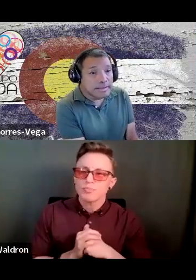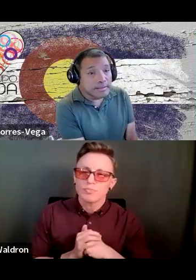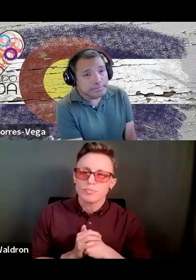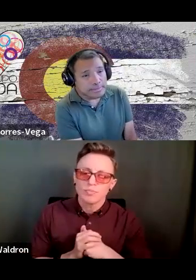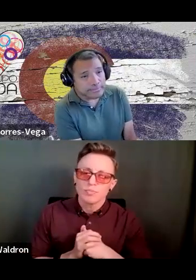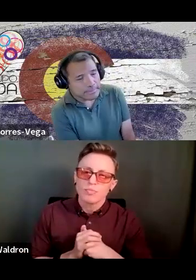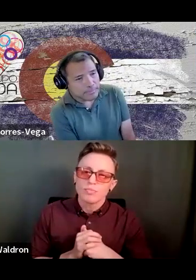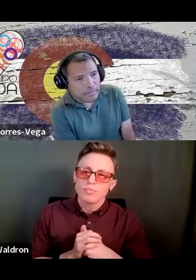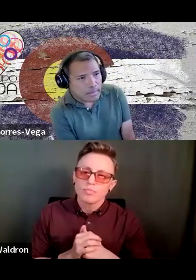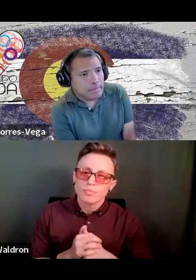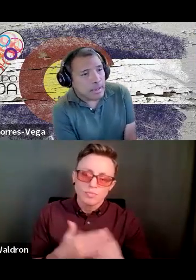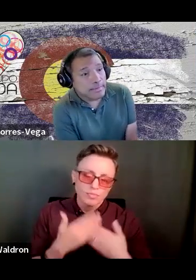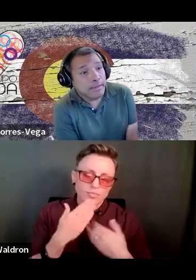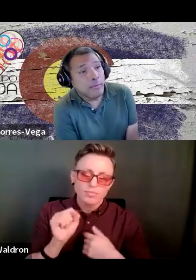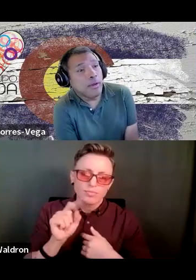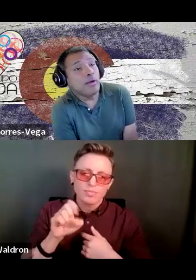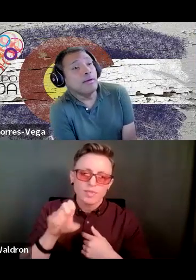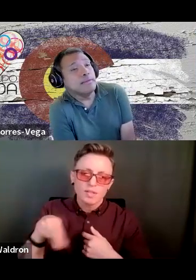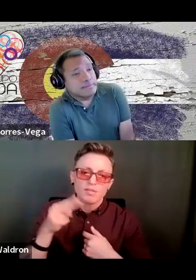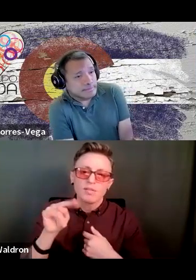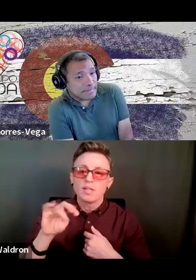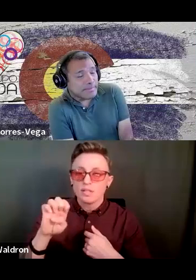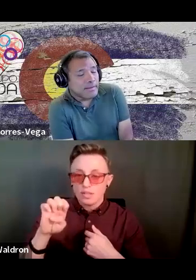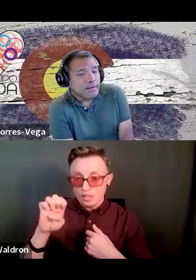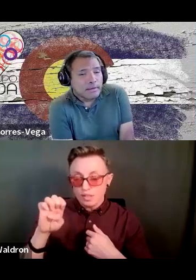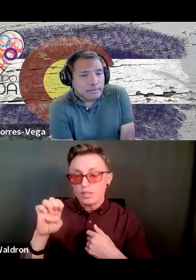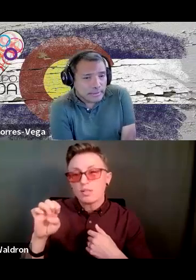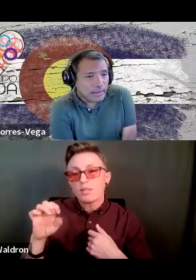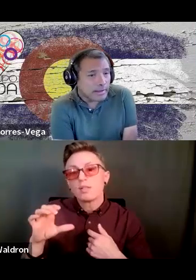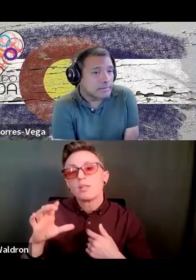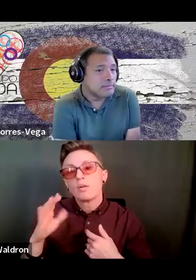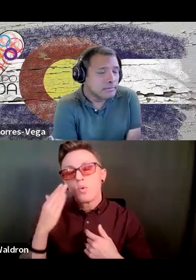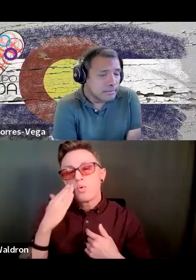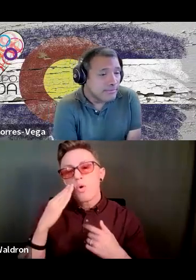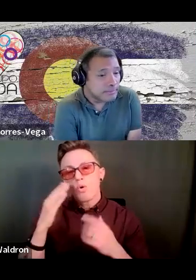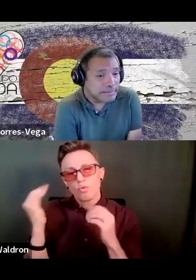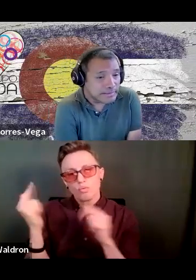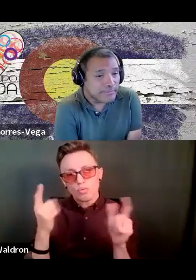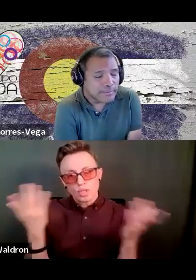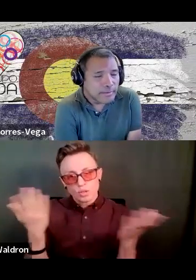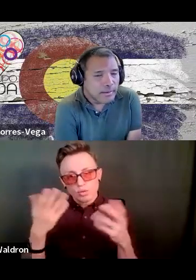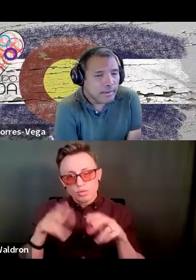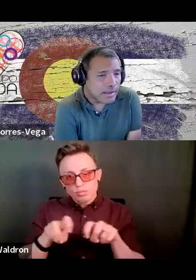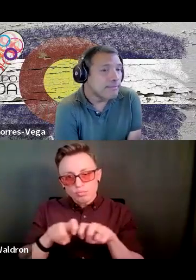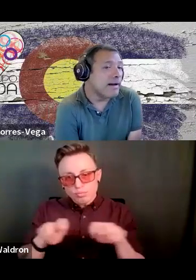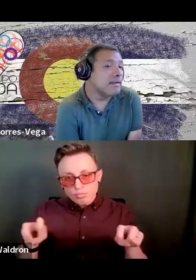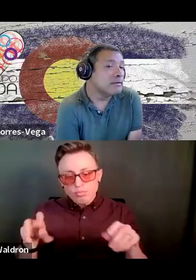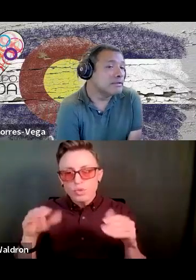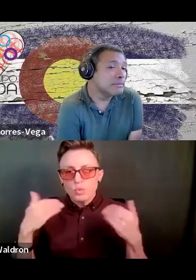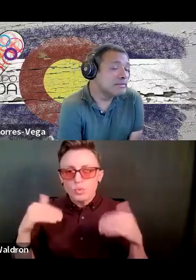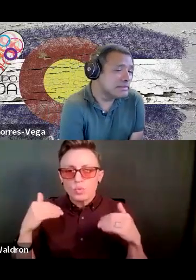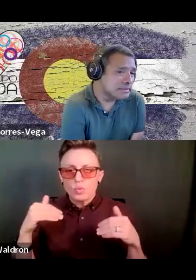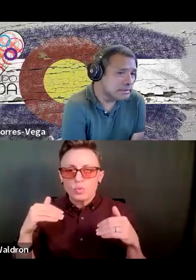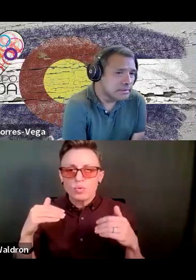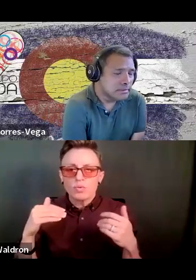I think we all in this panel and even myself have had